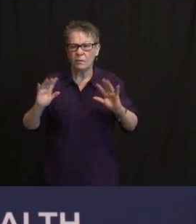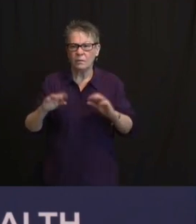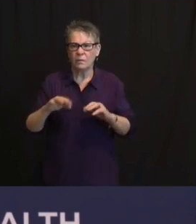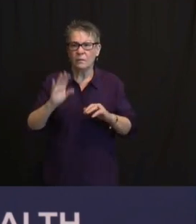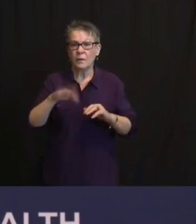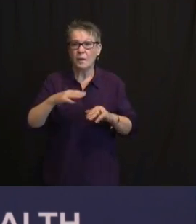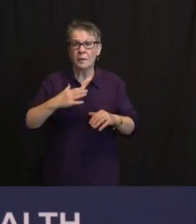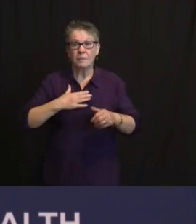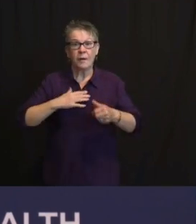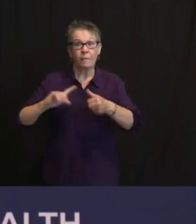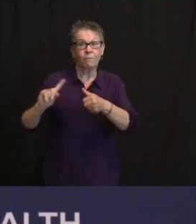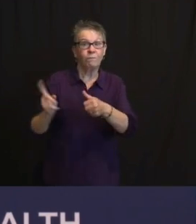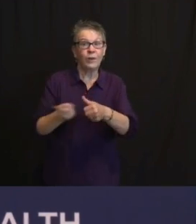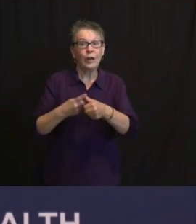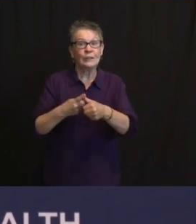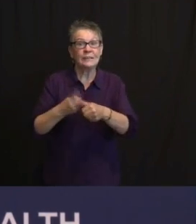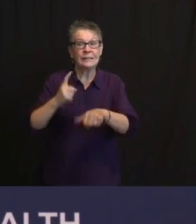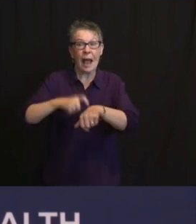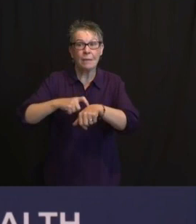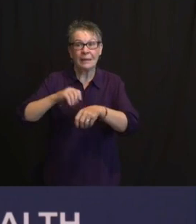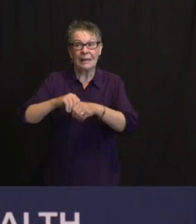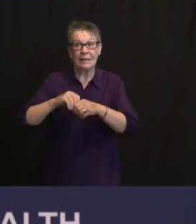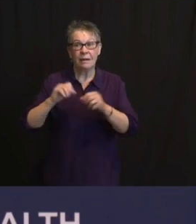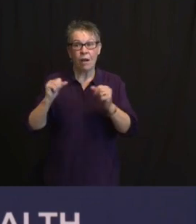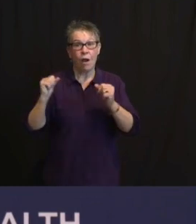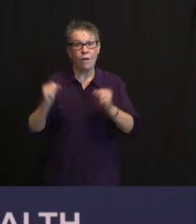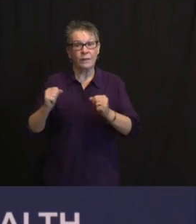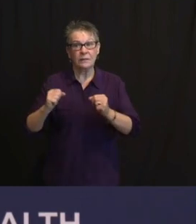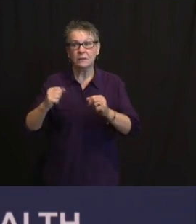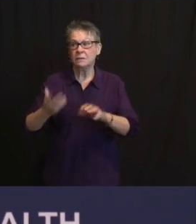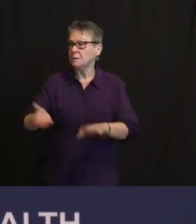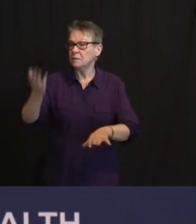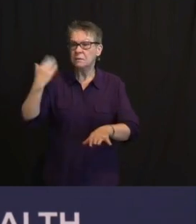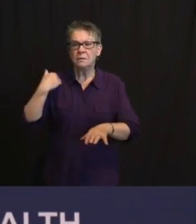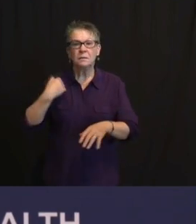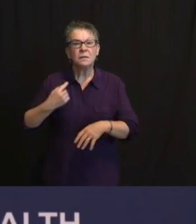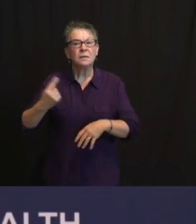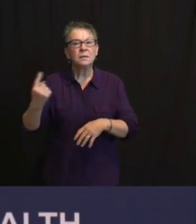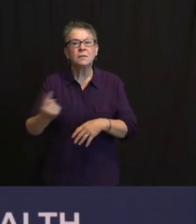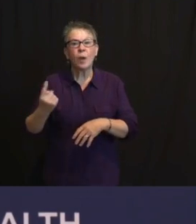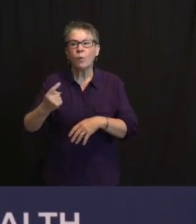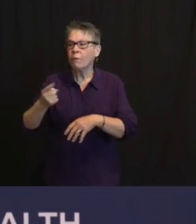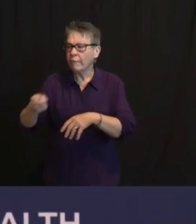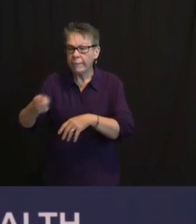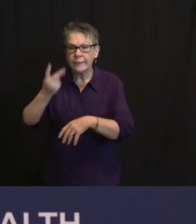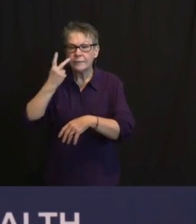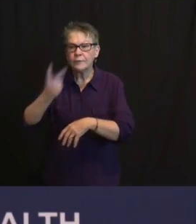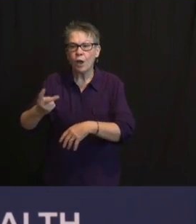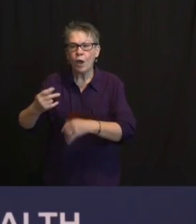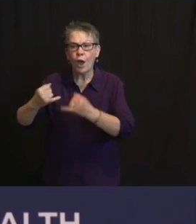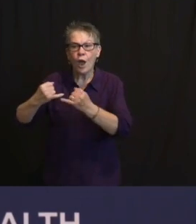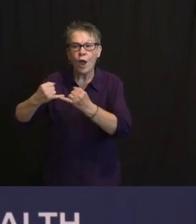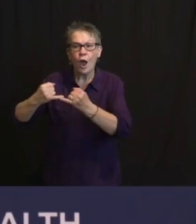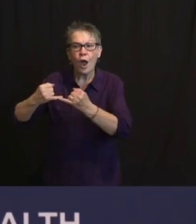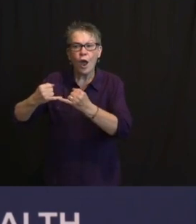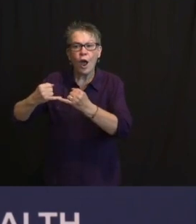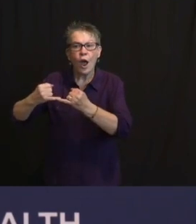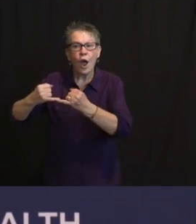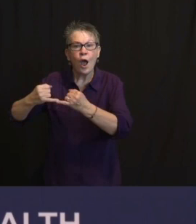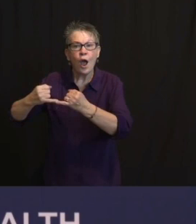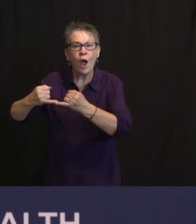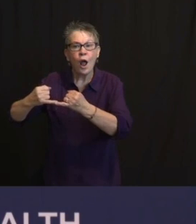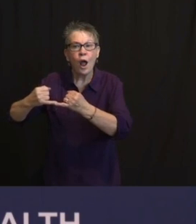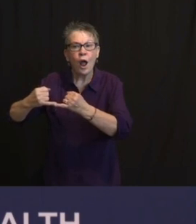SO DO NOT GO NEAR ANYTHING THAT'S DOWN. WE'LL START OVER HERE WITH BRENT. BEFORE WE DO, JUST TO SAY WE'LL BE IN OUR REGULAR RHYTHM,